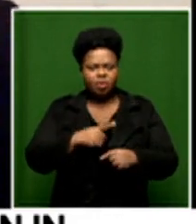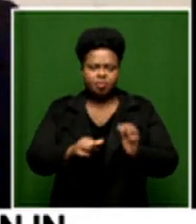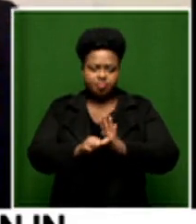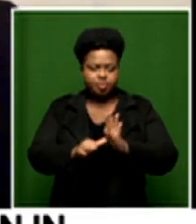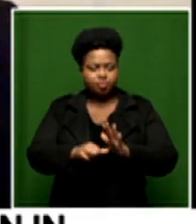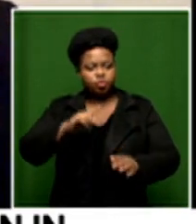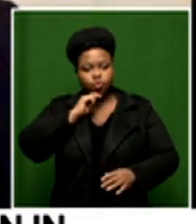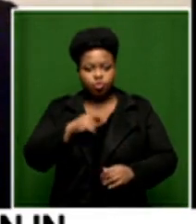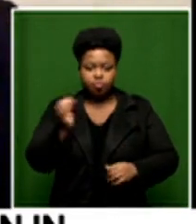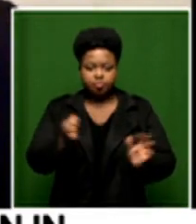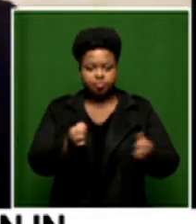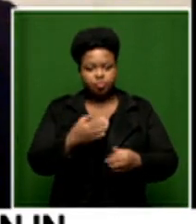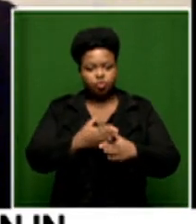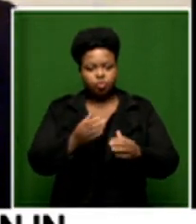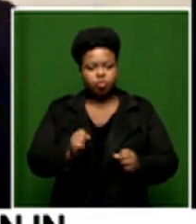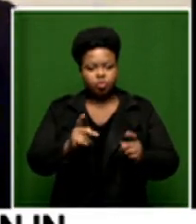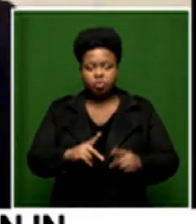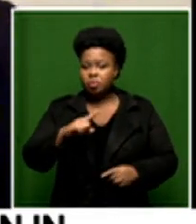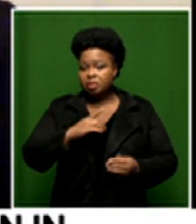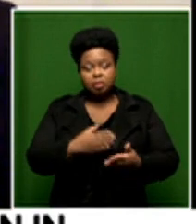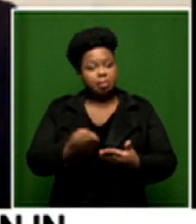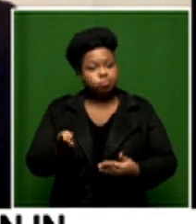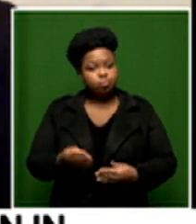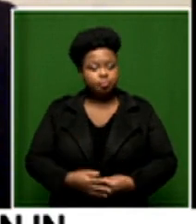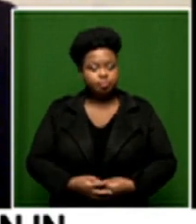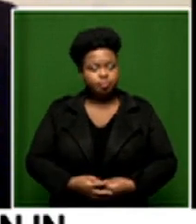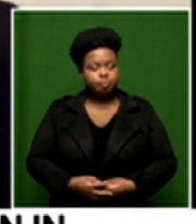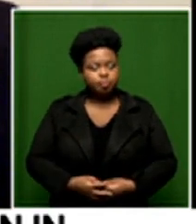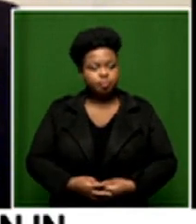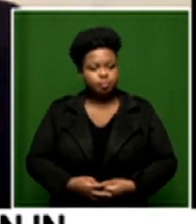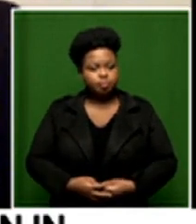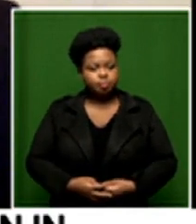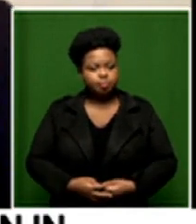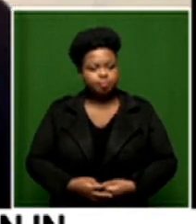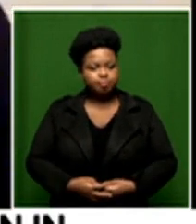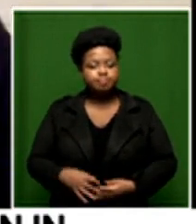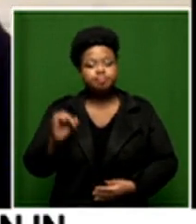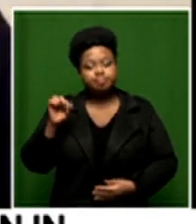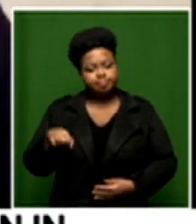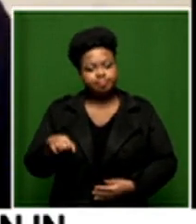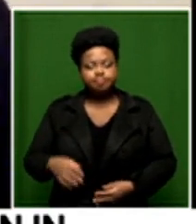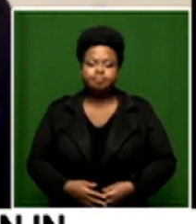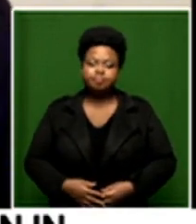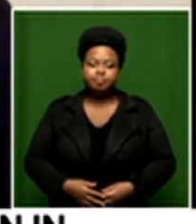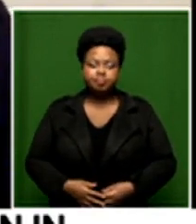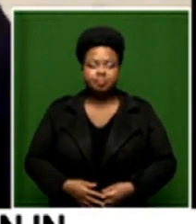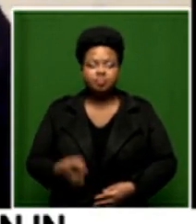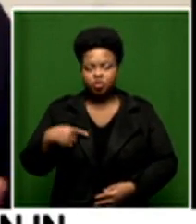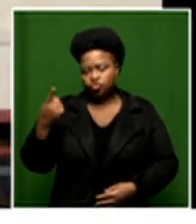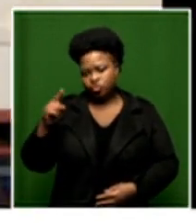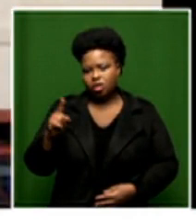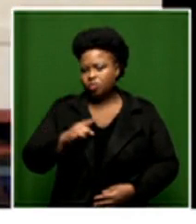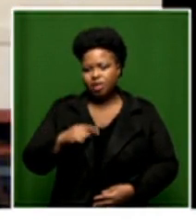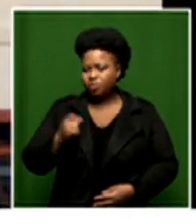fill these job opportunities that may or may not be there yeah and you're absolutely right i think we